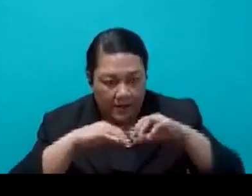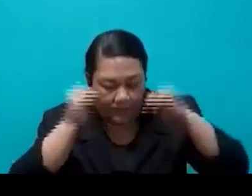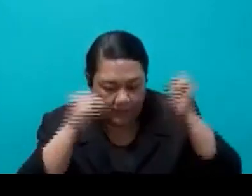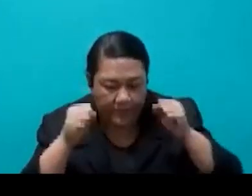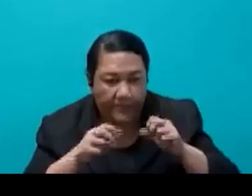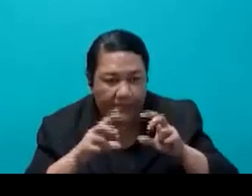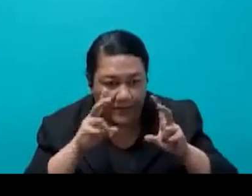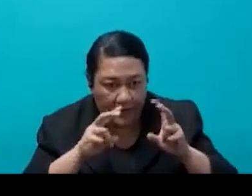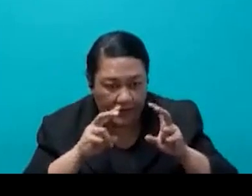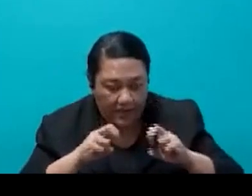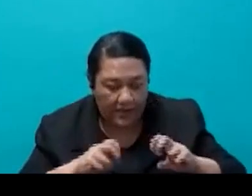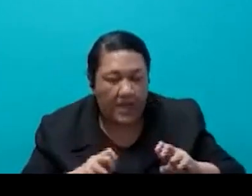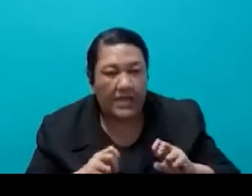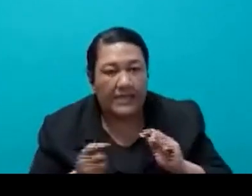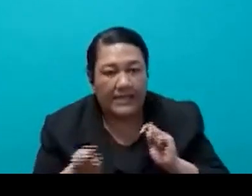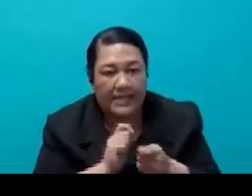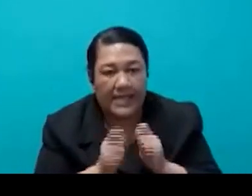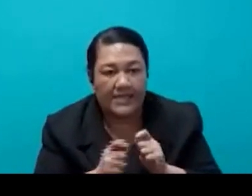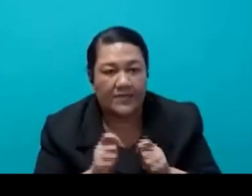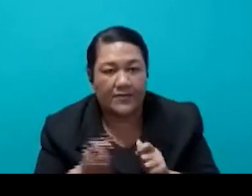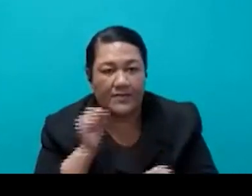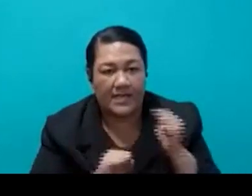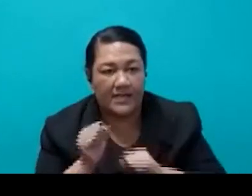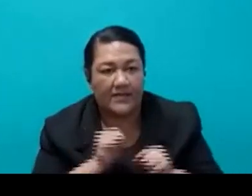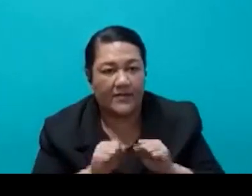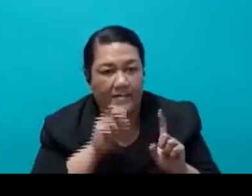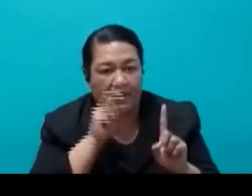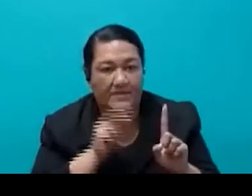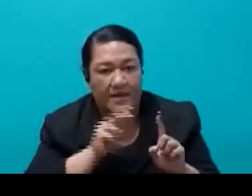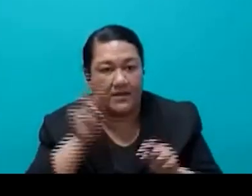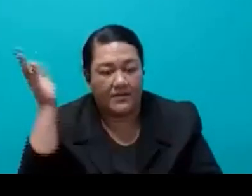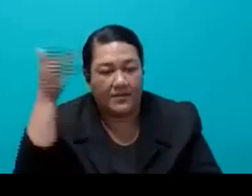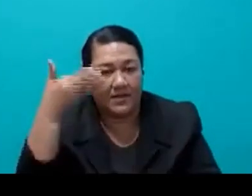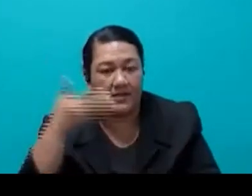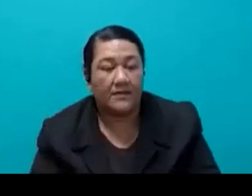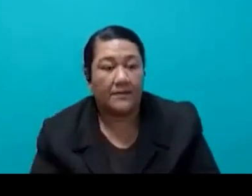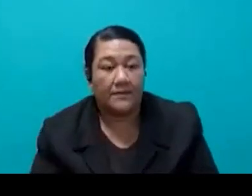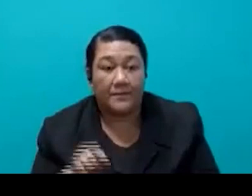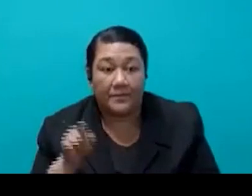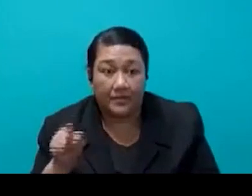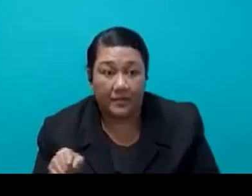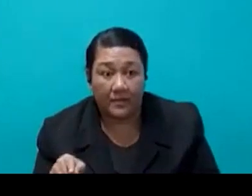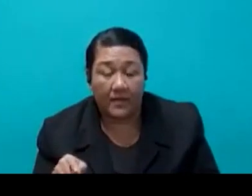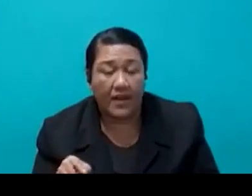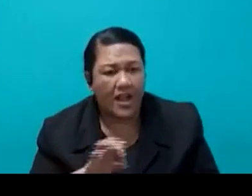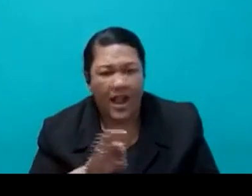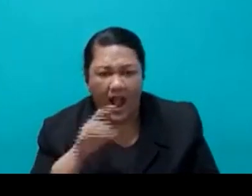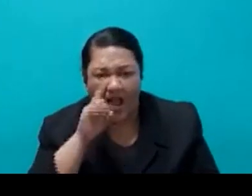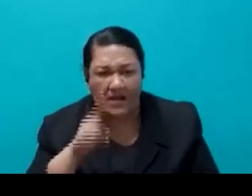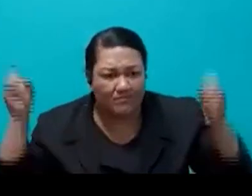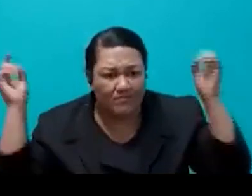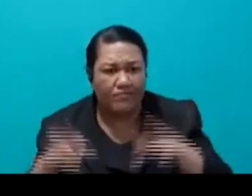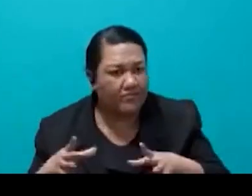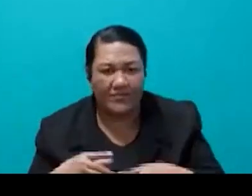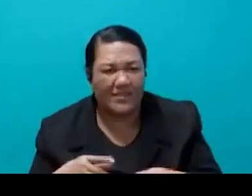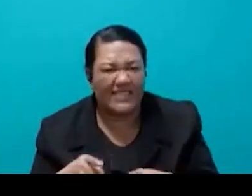Commercial type power reactors, such as the one in Fukushima, cannot explode like nuclear bombs, as the